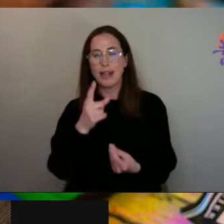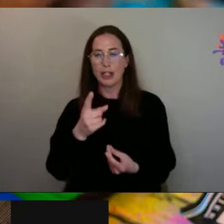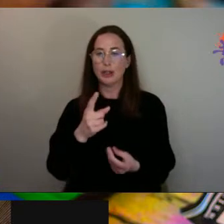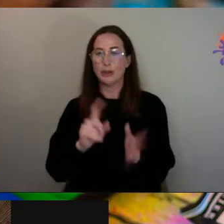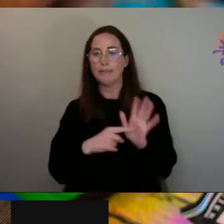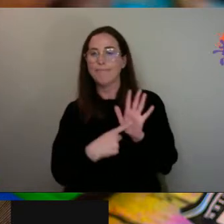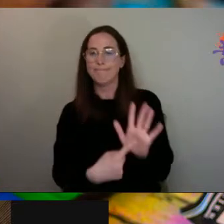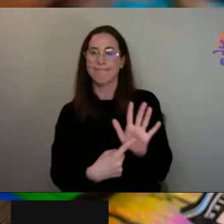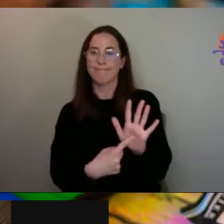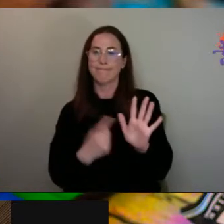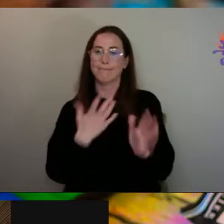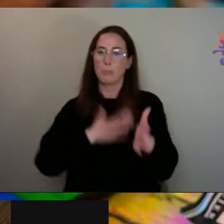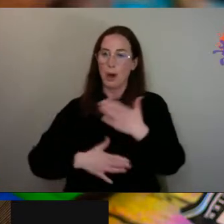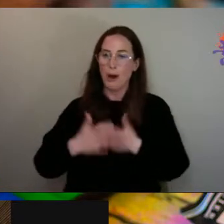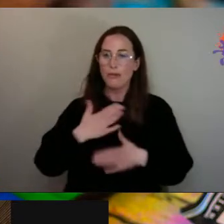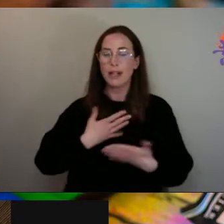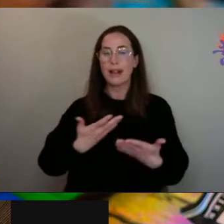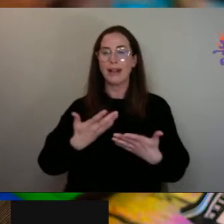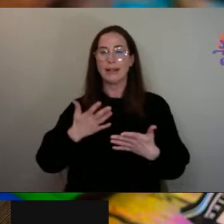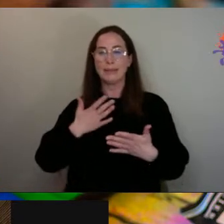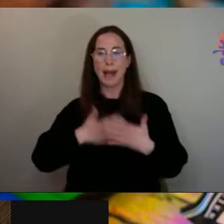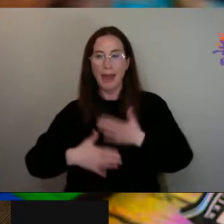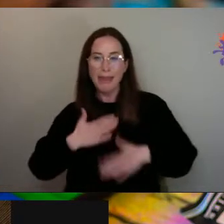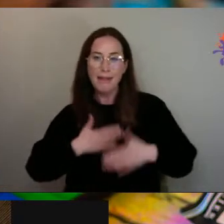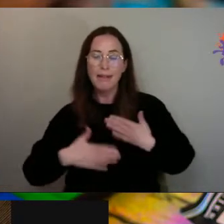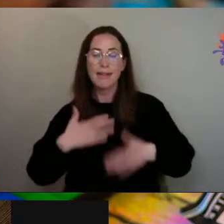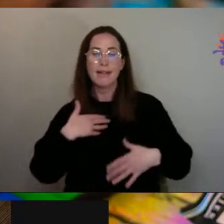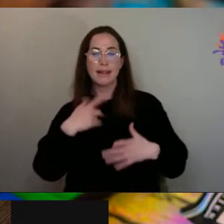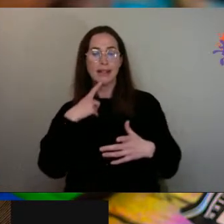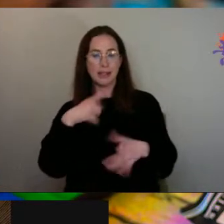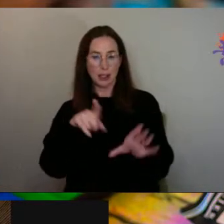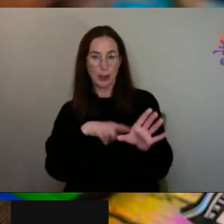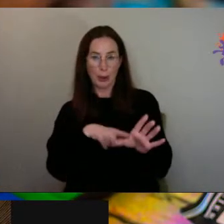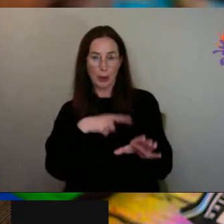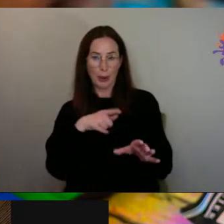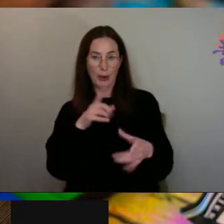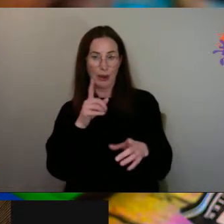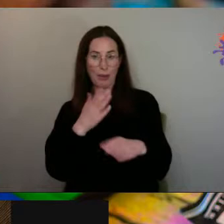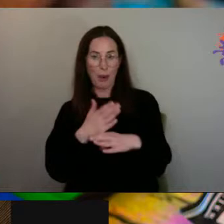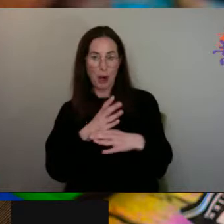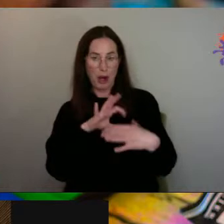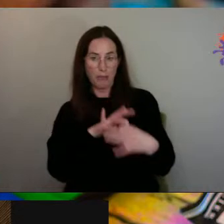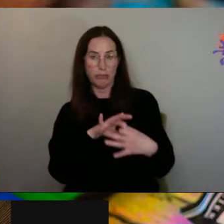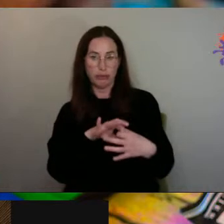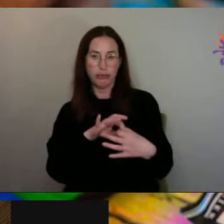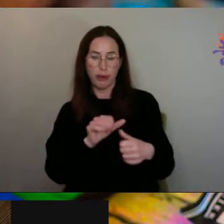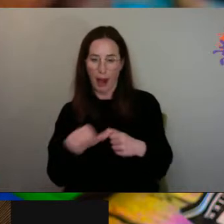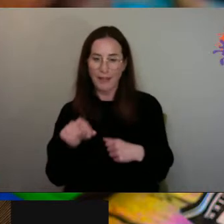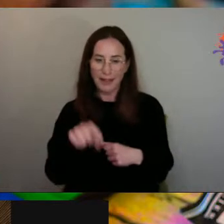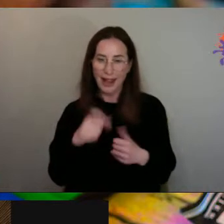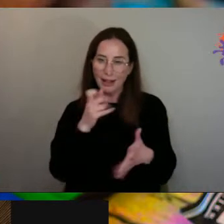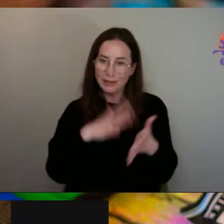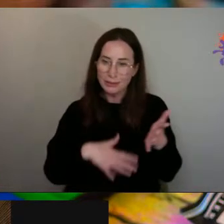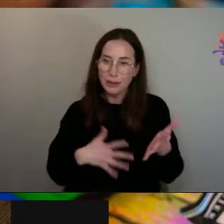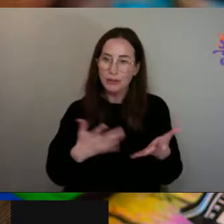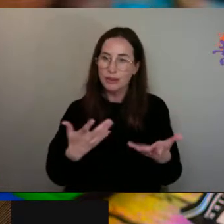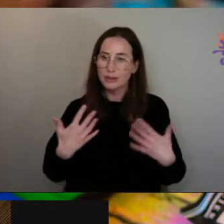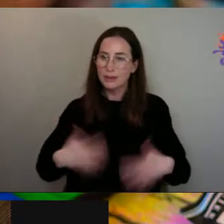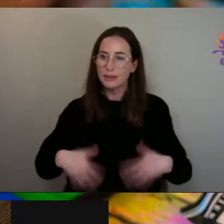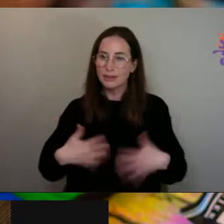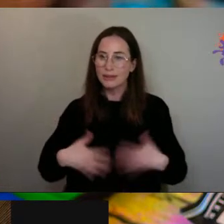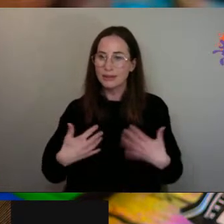like, morally, ethically, like you went in to do youth work as well after that, didn't you? Yeah. that whole